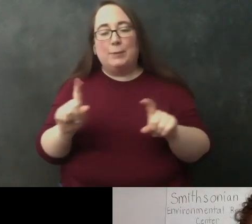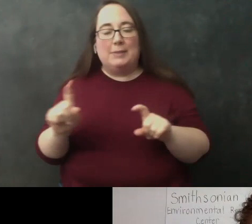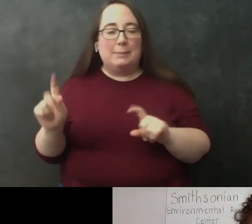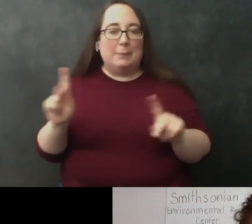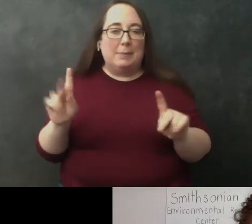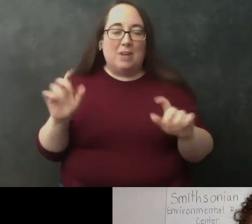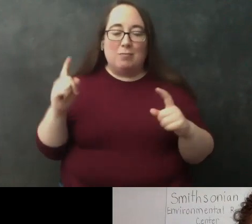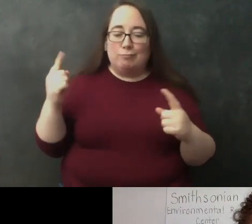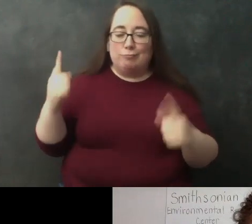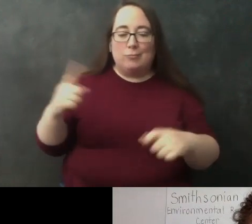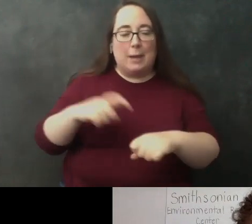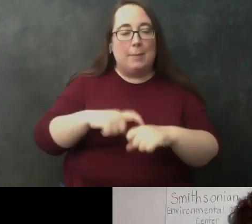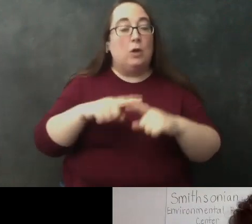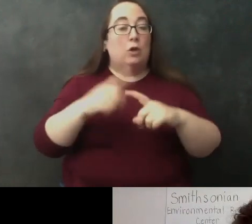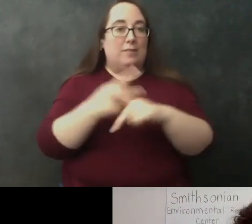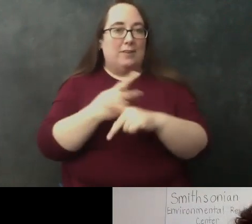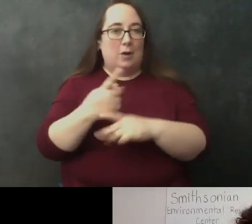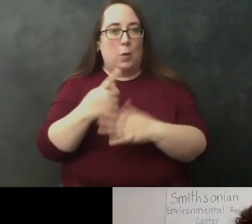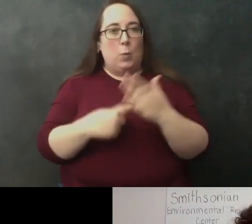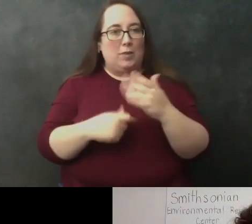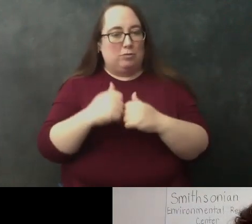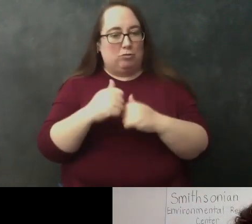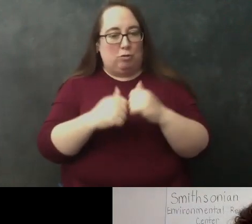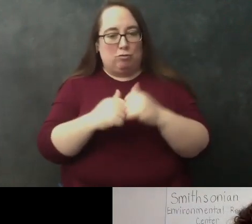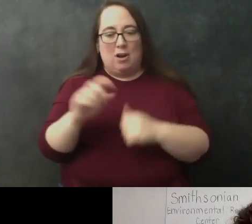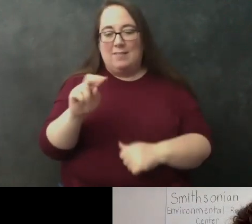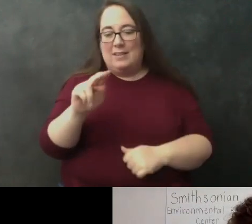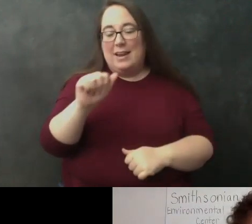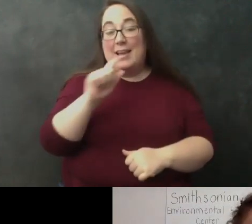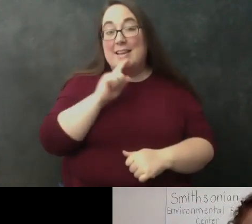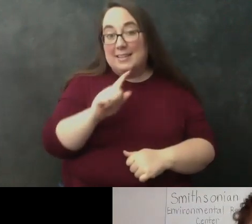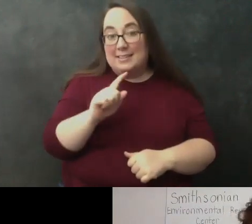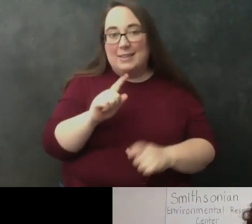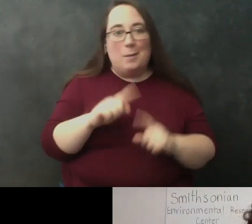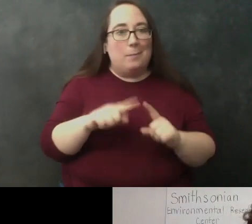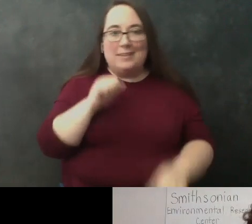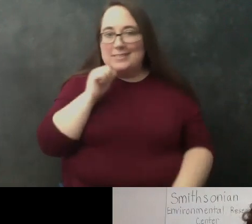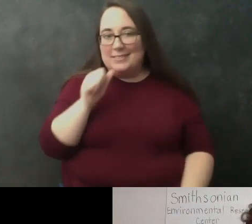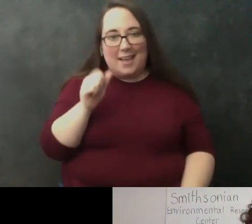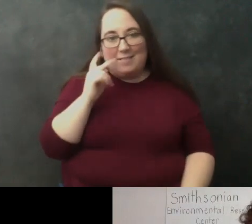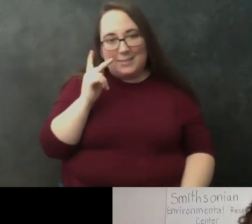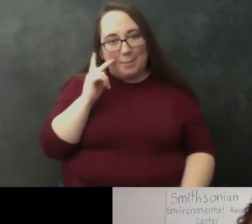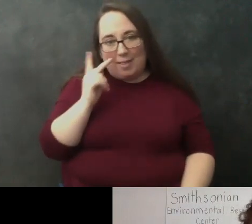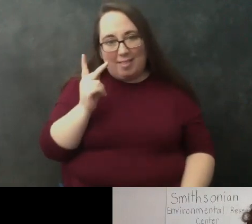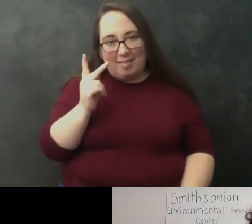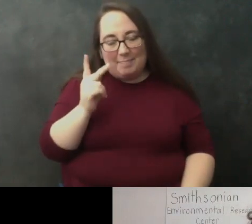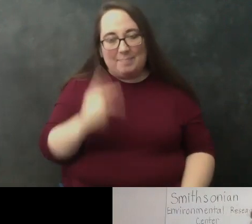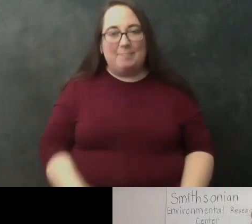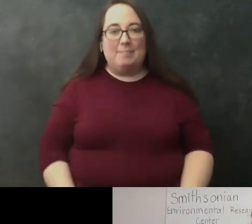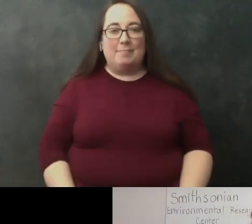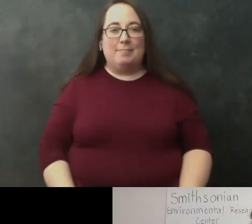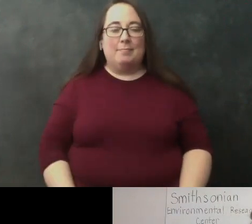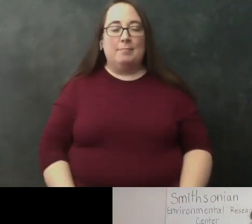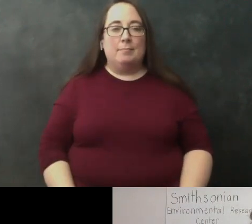over time to figure out what the structure of dna is but it's not actually visible so instead